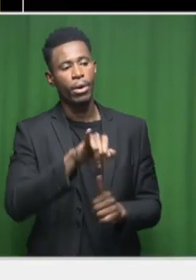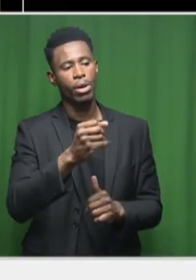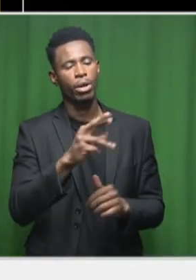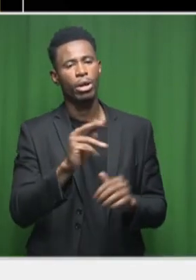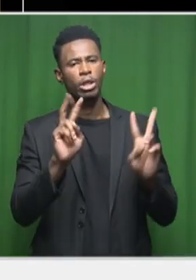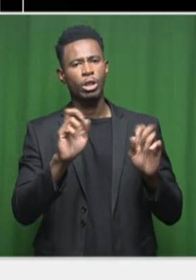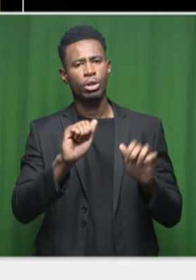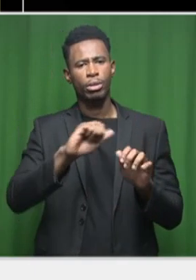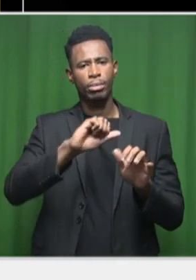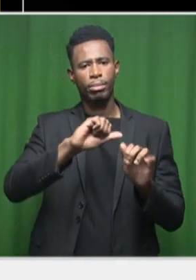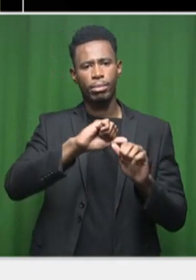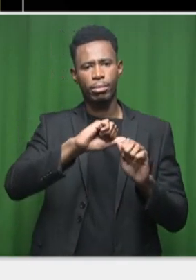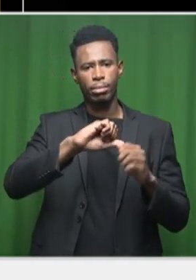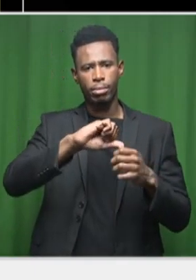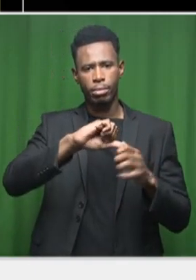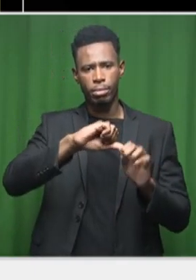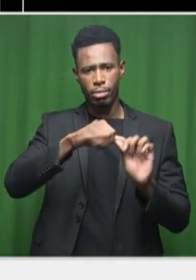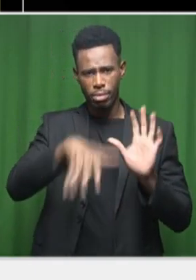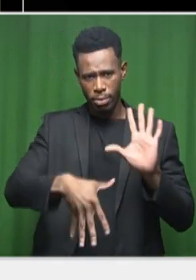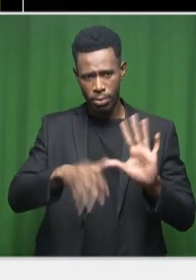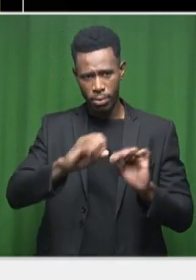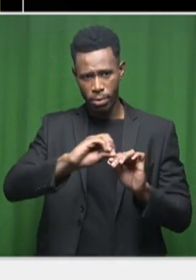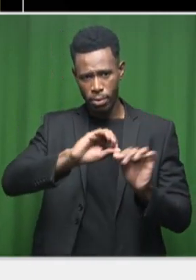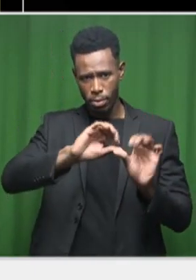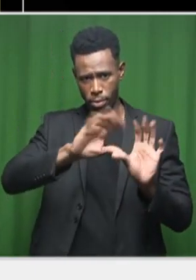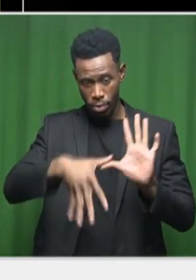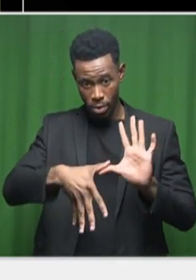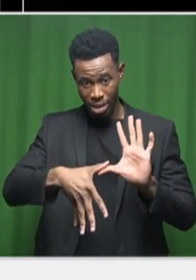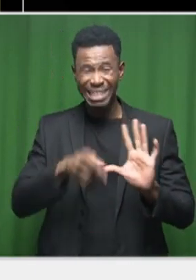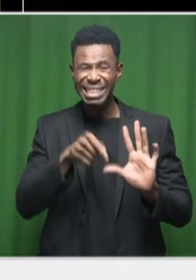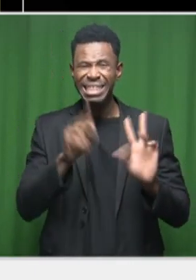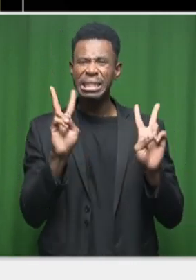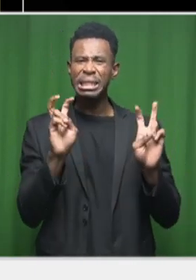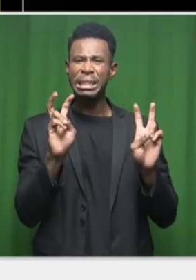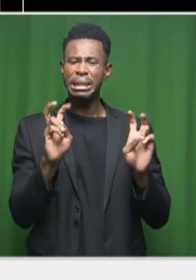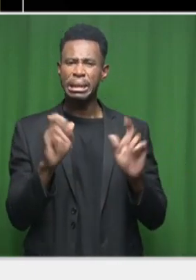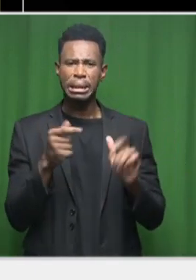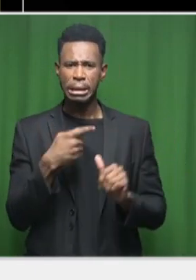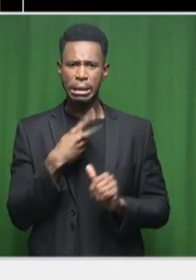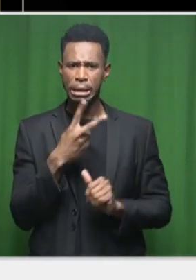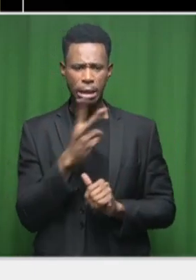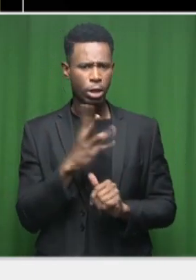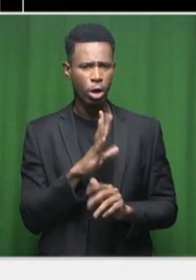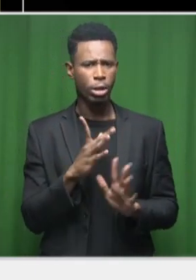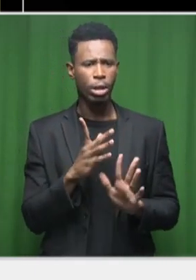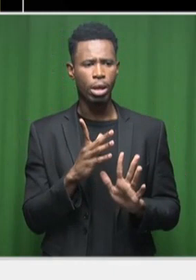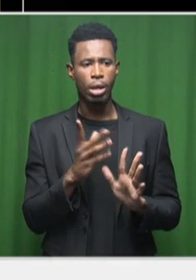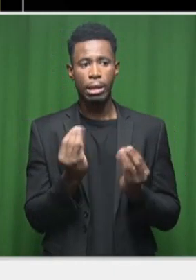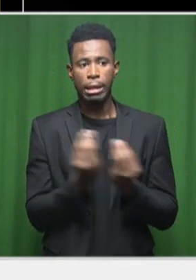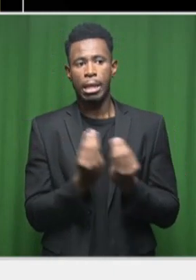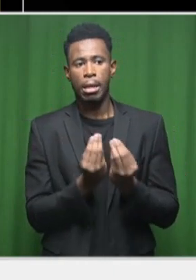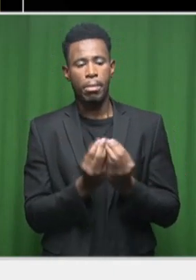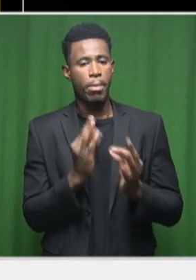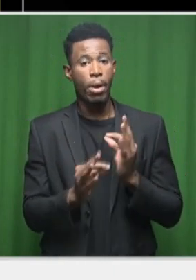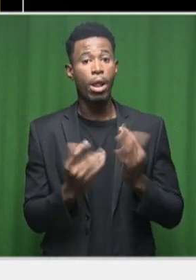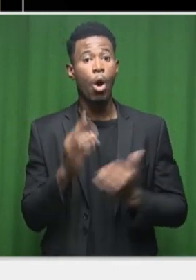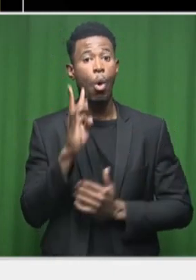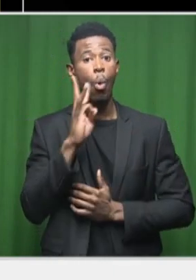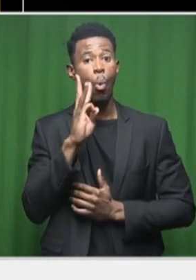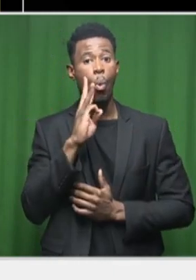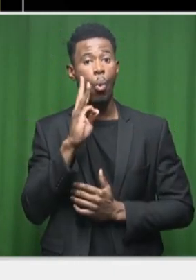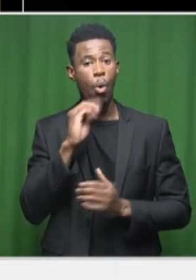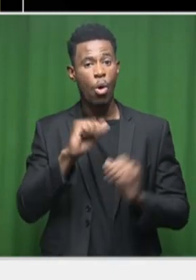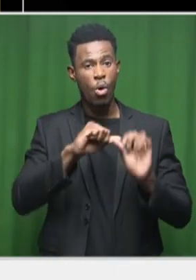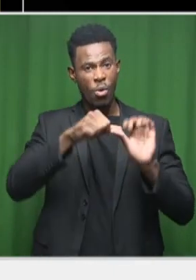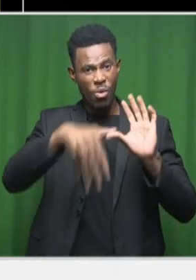And, unfortunately, we're not talking about some abstract stuff because we see this everywhere we go. Now, water infrastructure has been